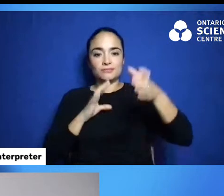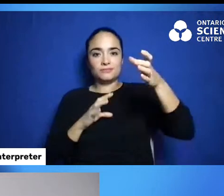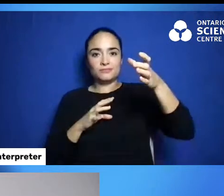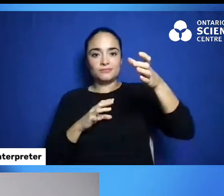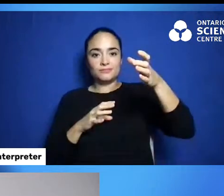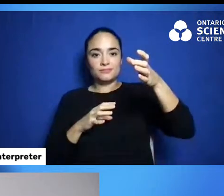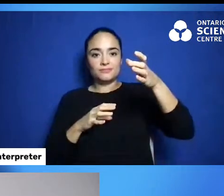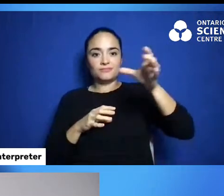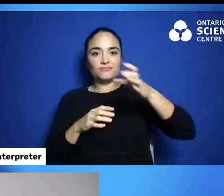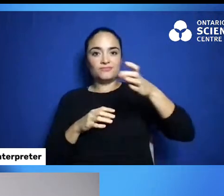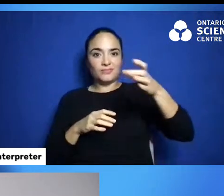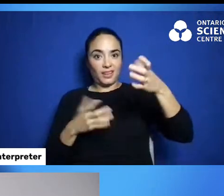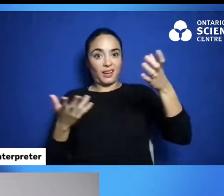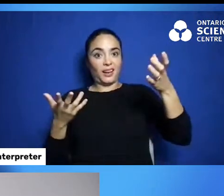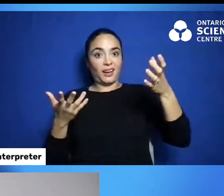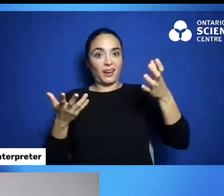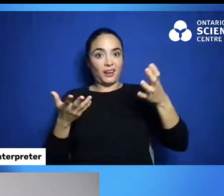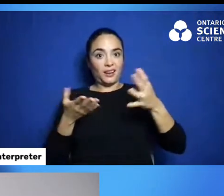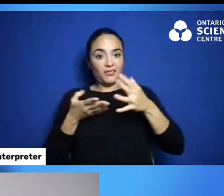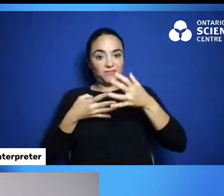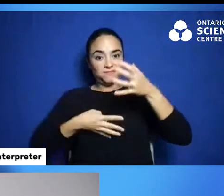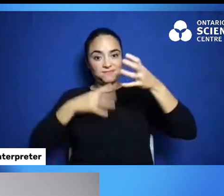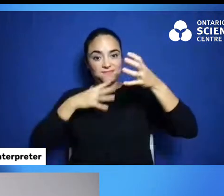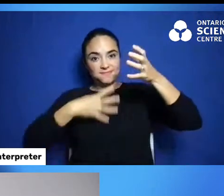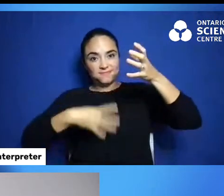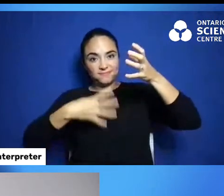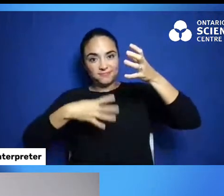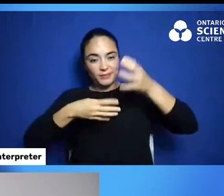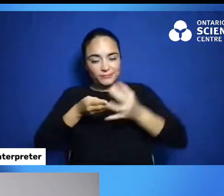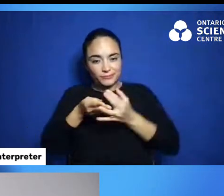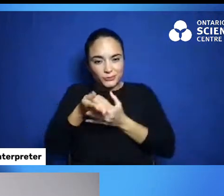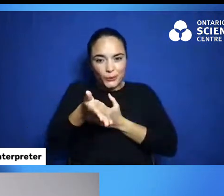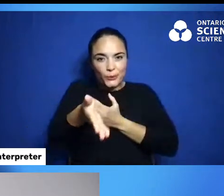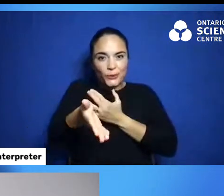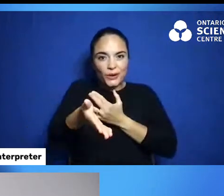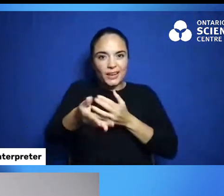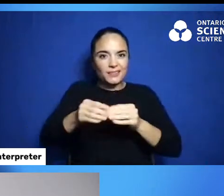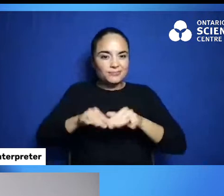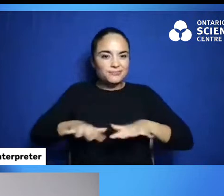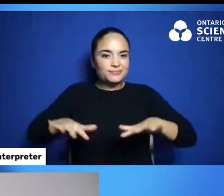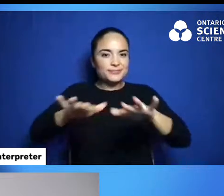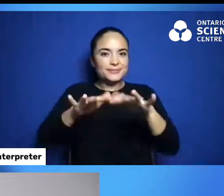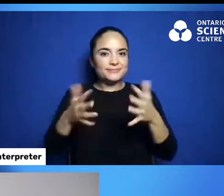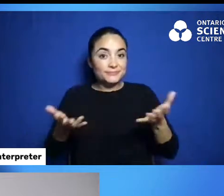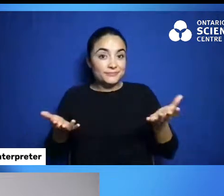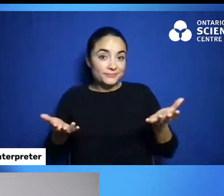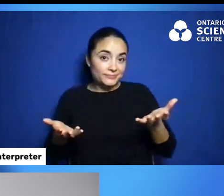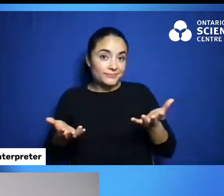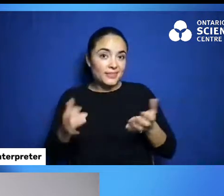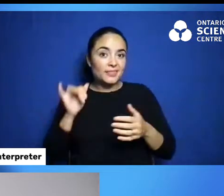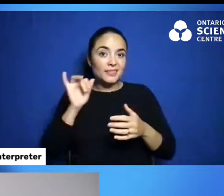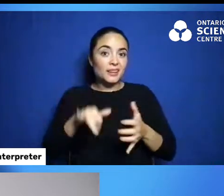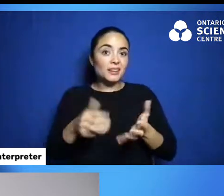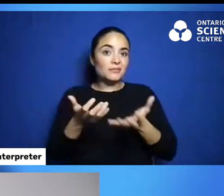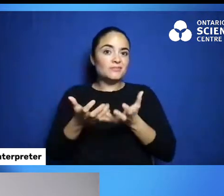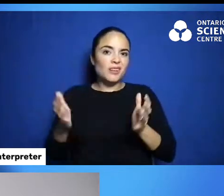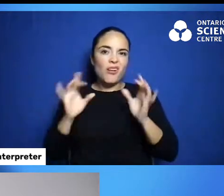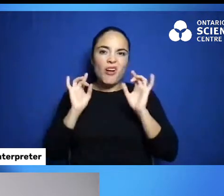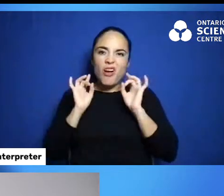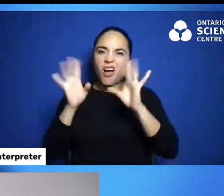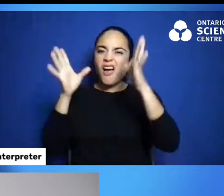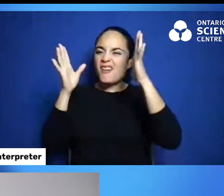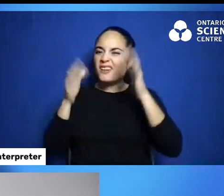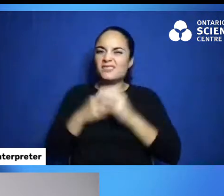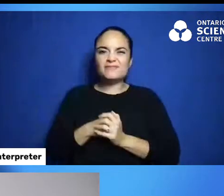So, the water went right through my basket. This basket is terrible at holding